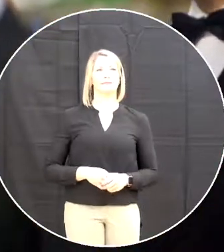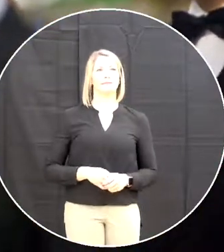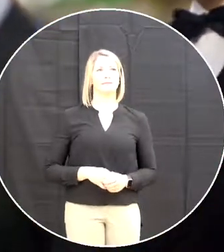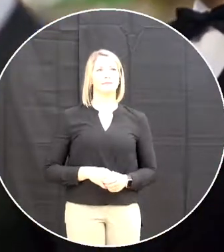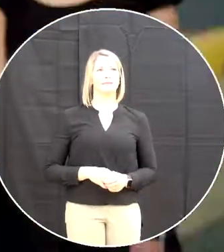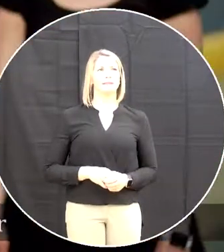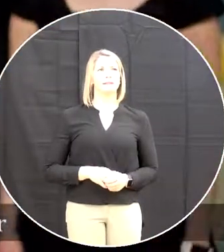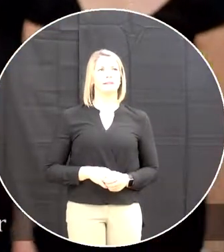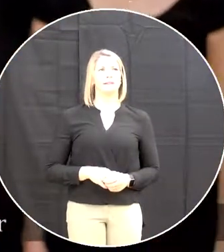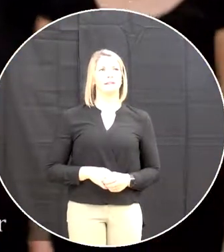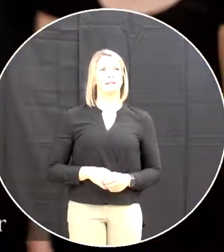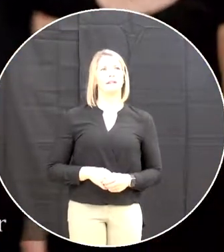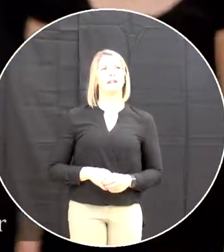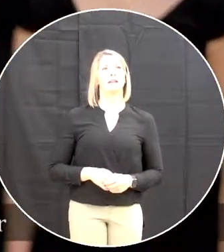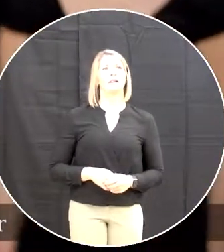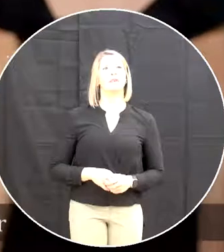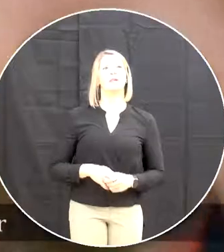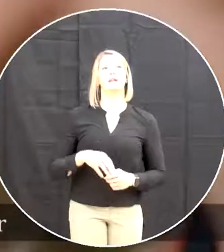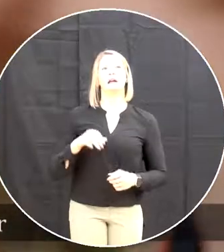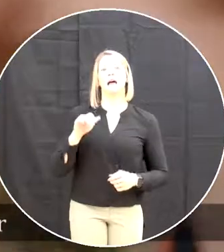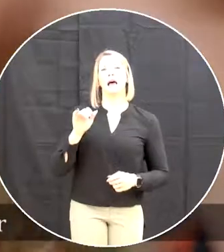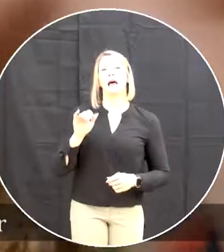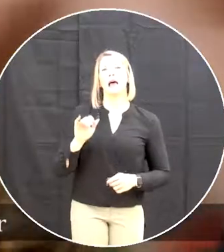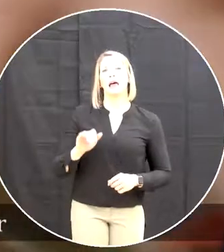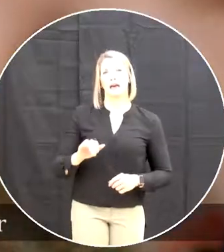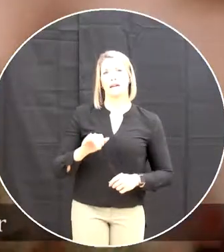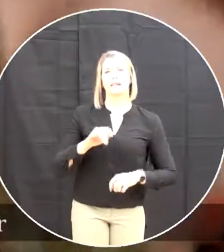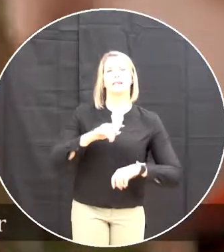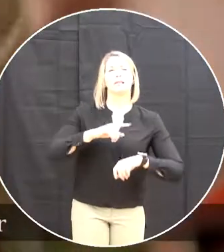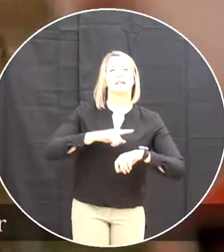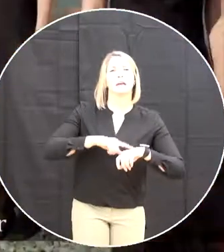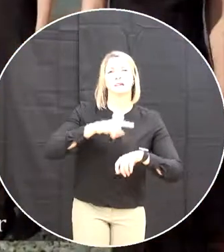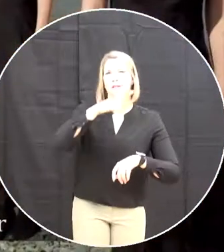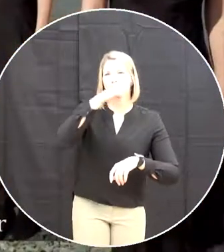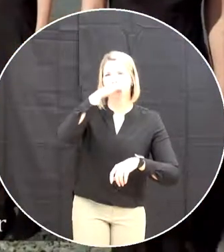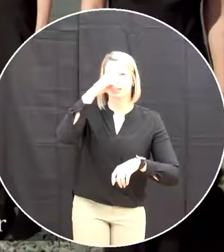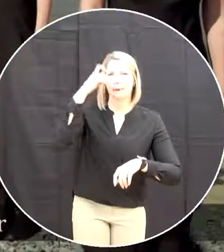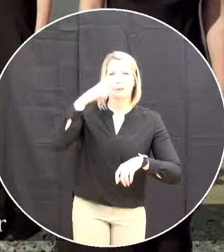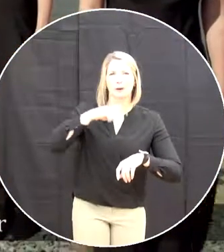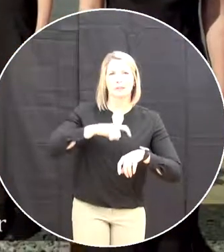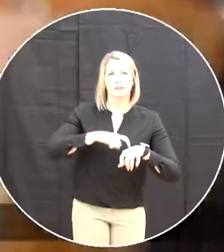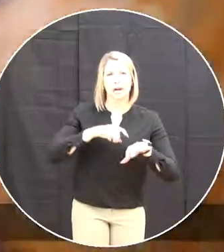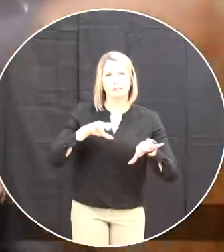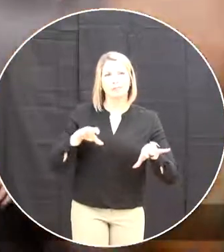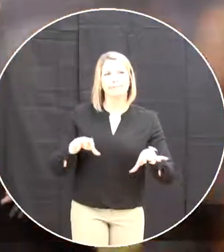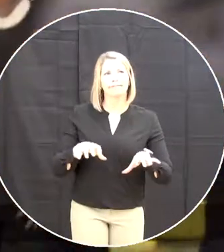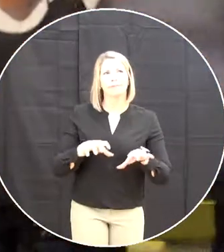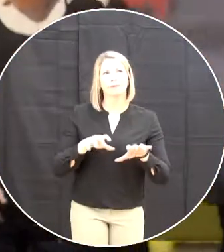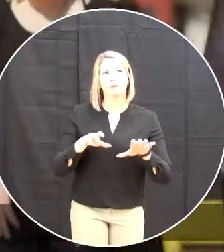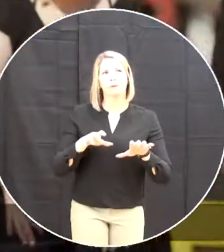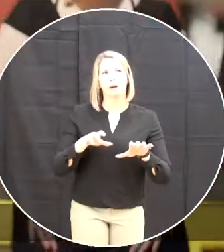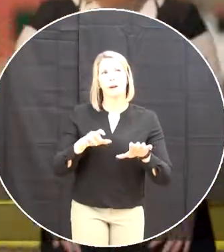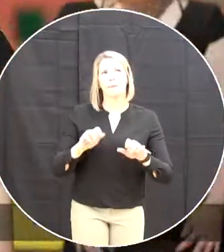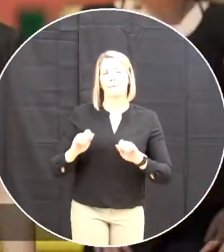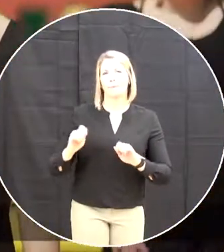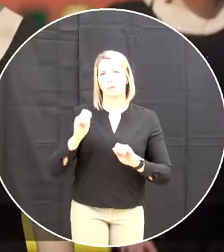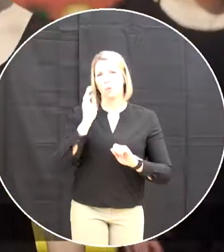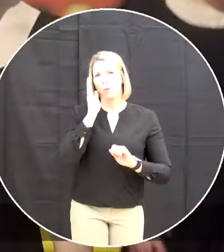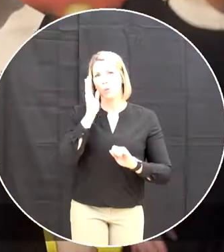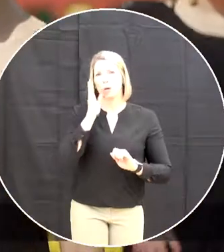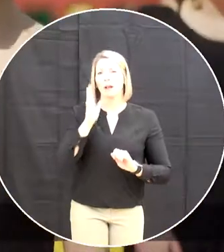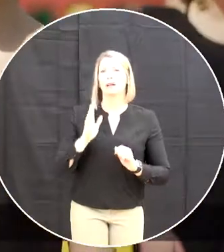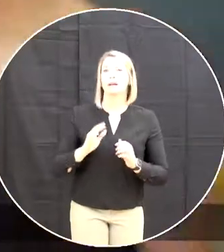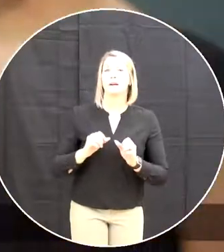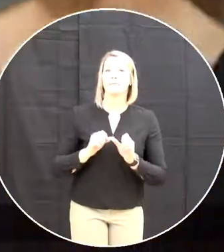It's when the summer toils for all We return to